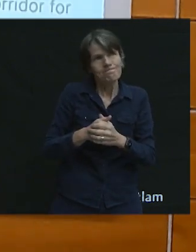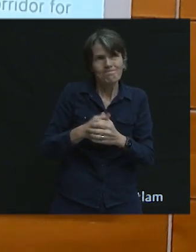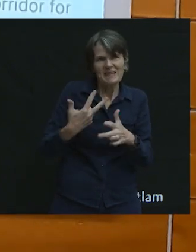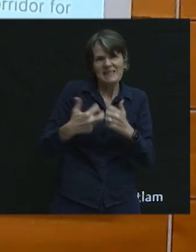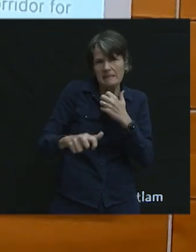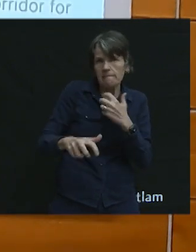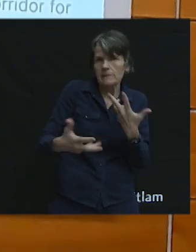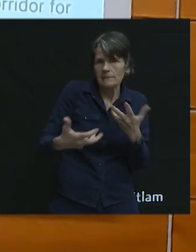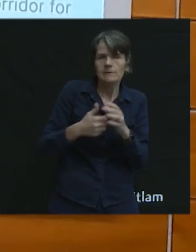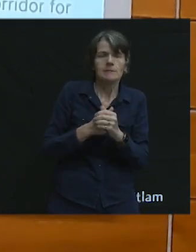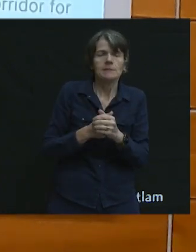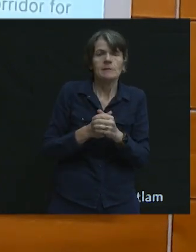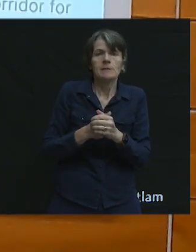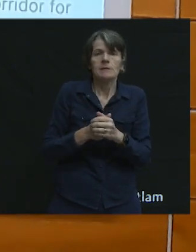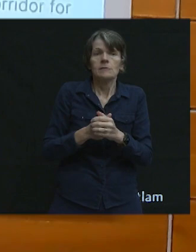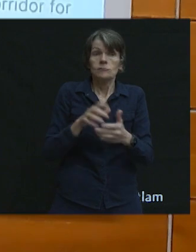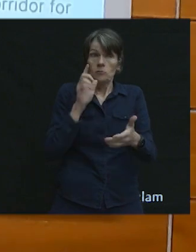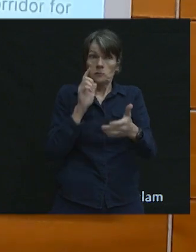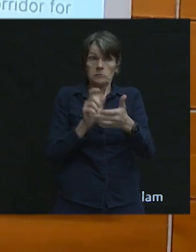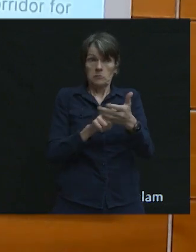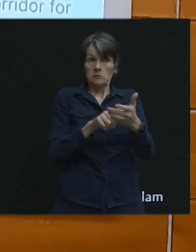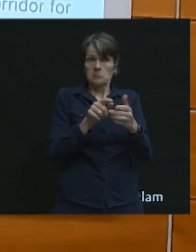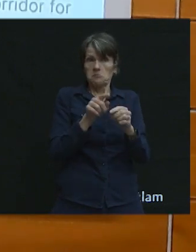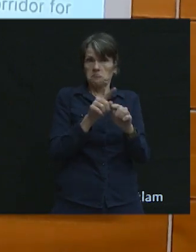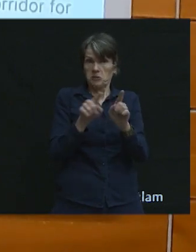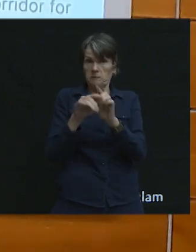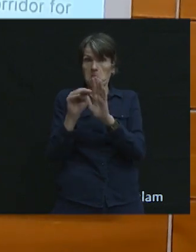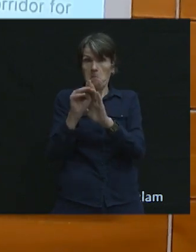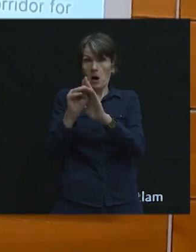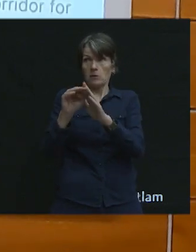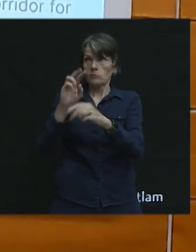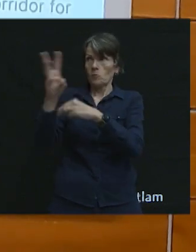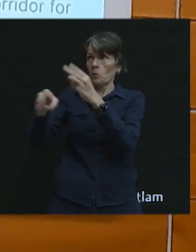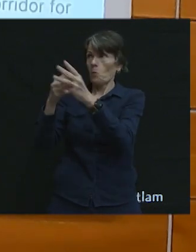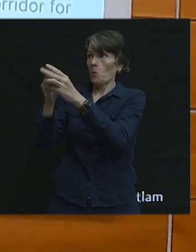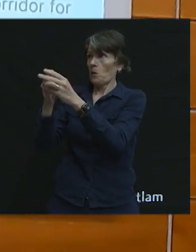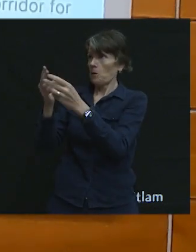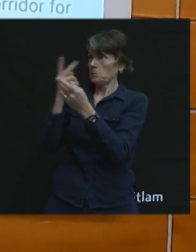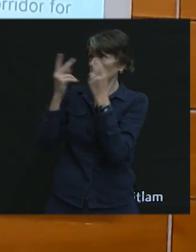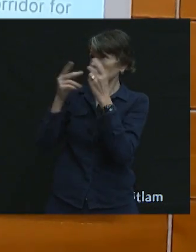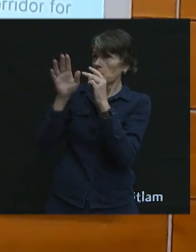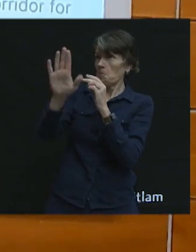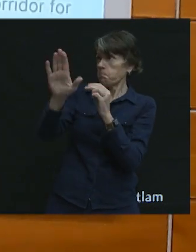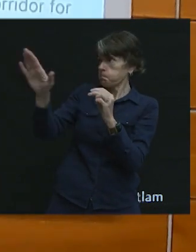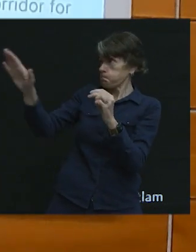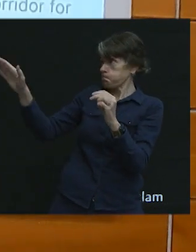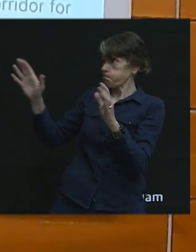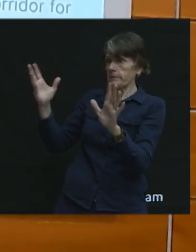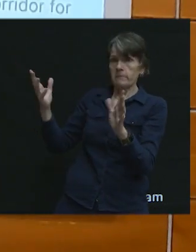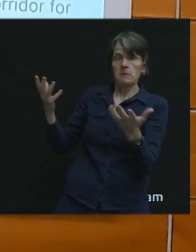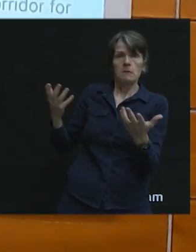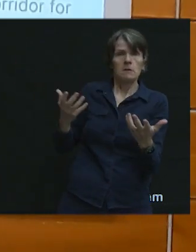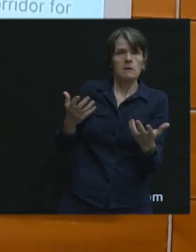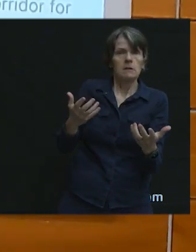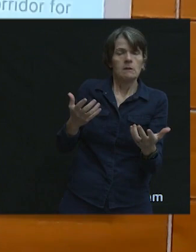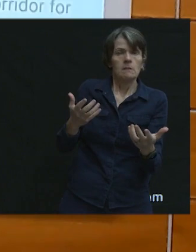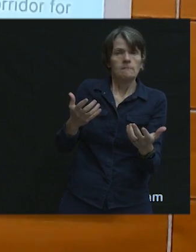what we're seeing in the industry is that these models that you may be experienced, whoever asked the question,